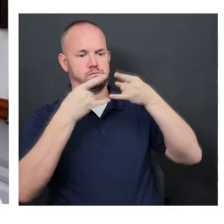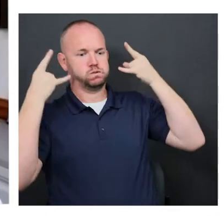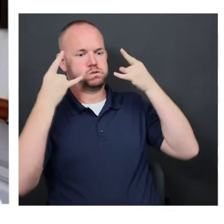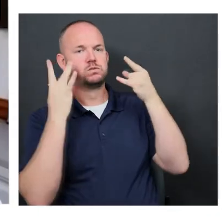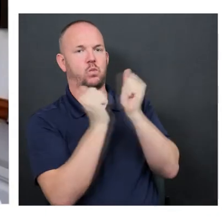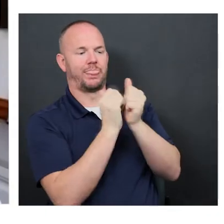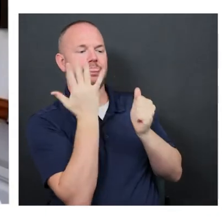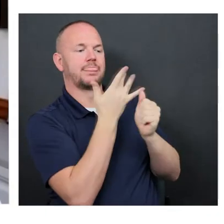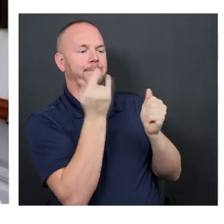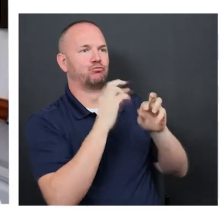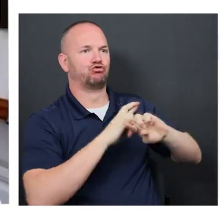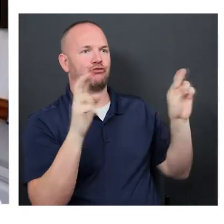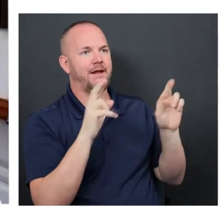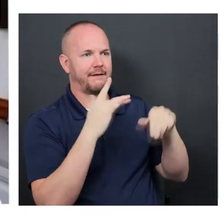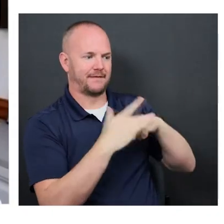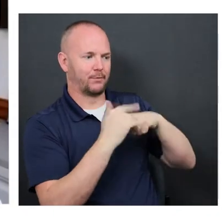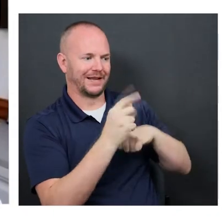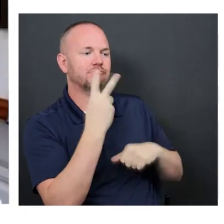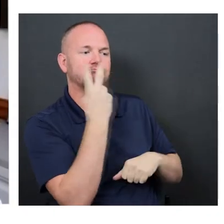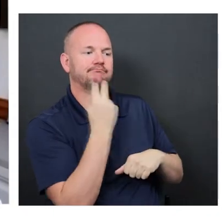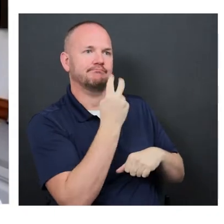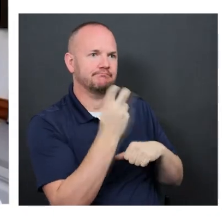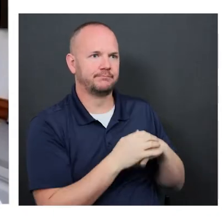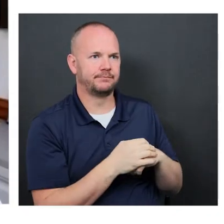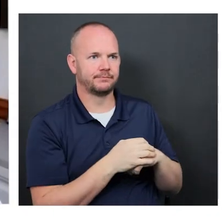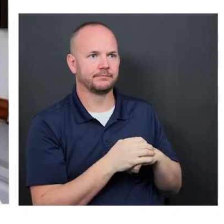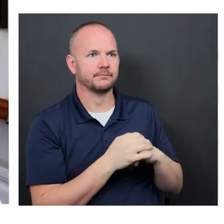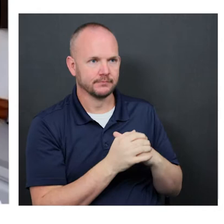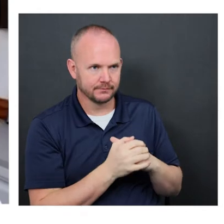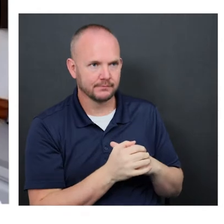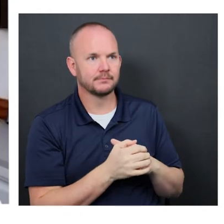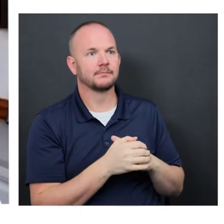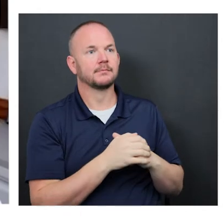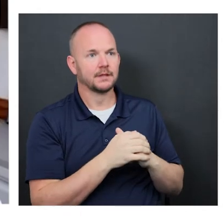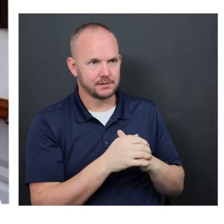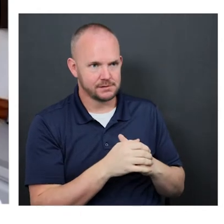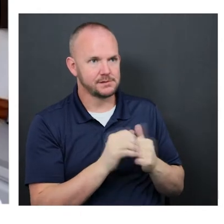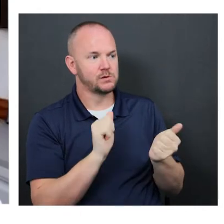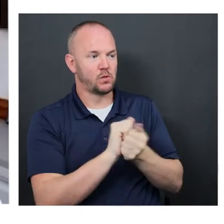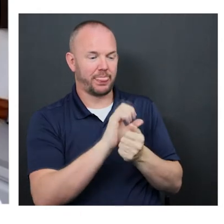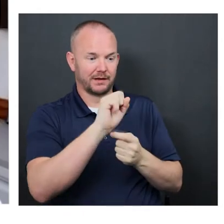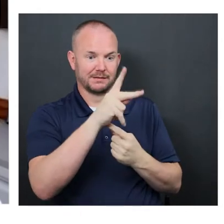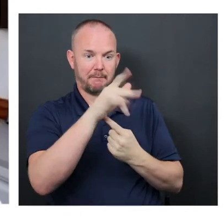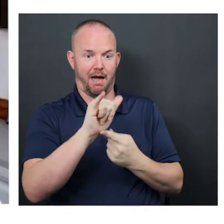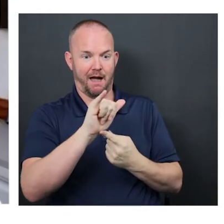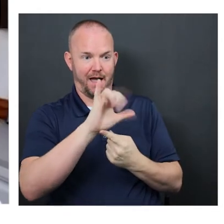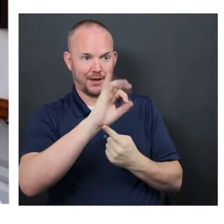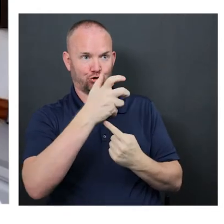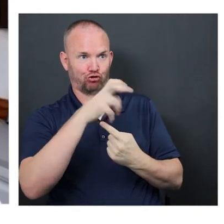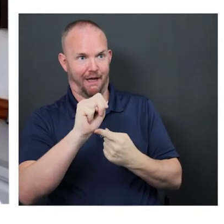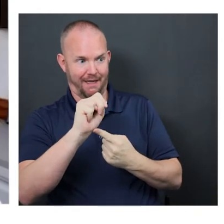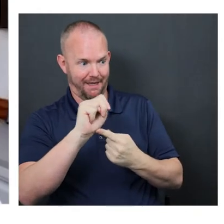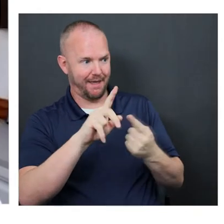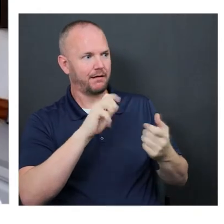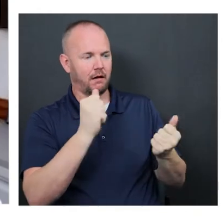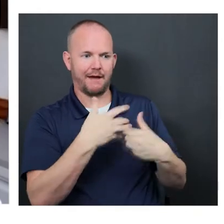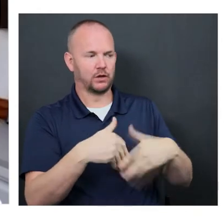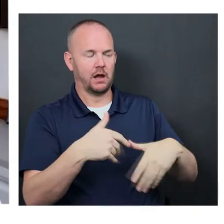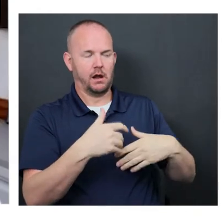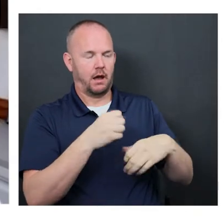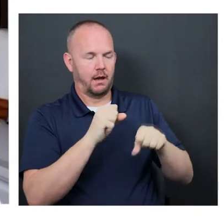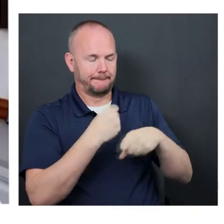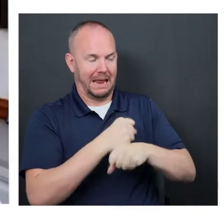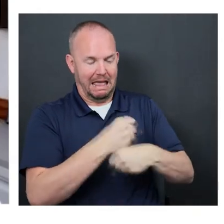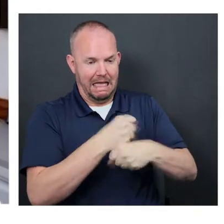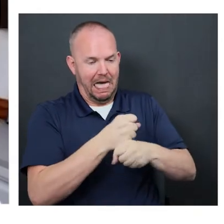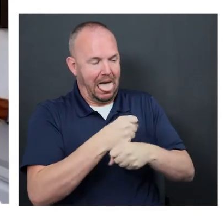is that they have to understand that the your supply chain is going to be imploding because everybody's going to want the